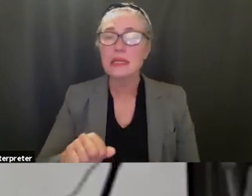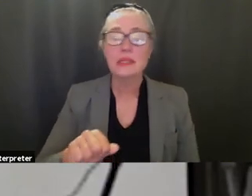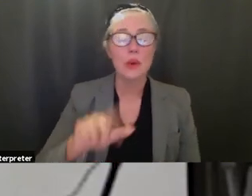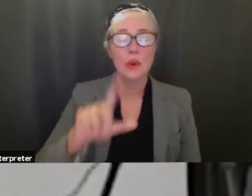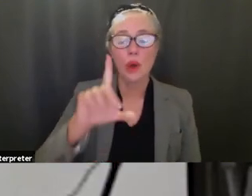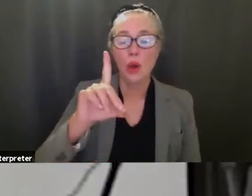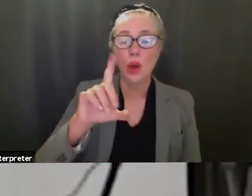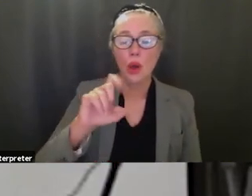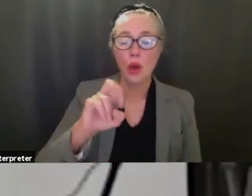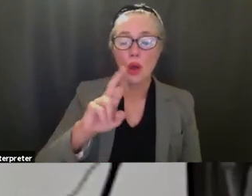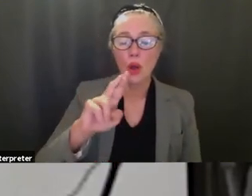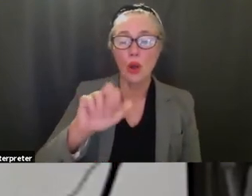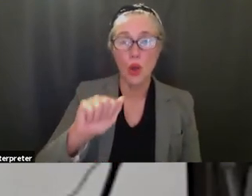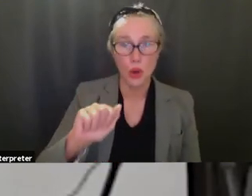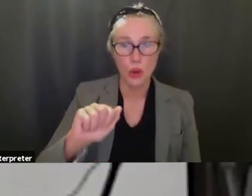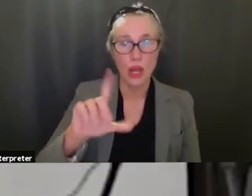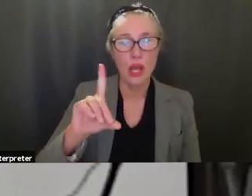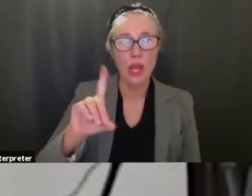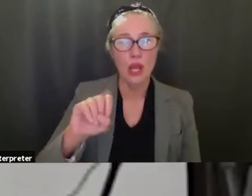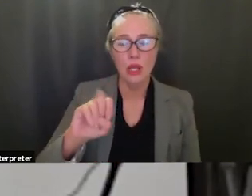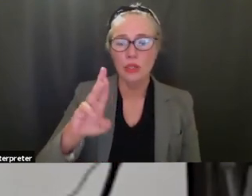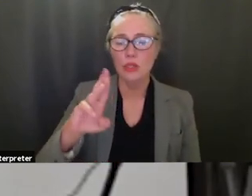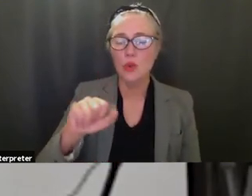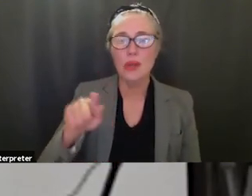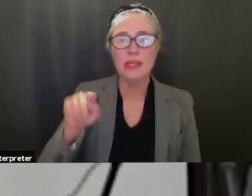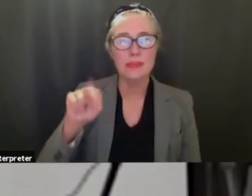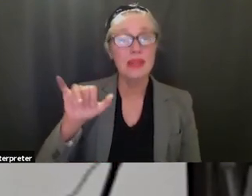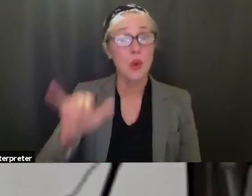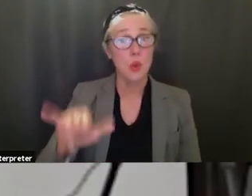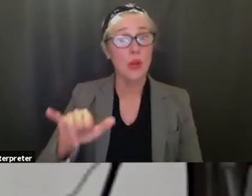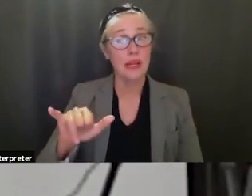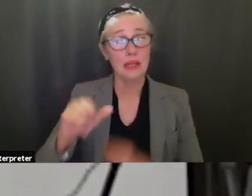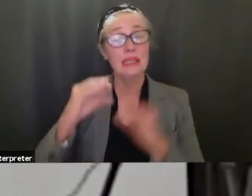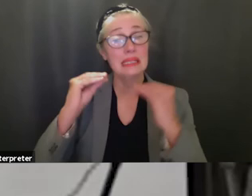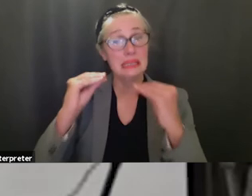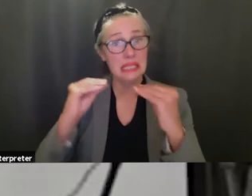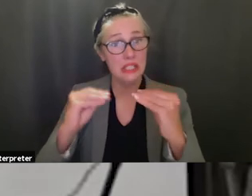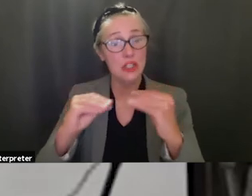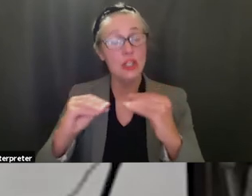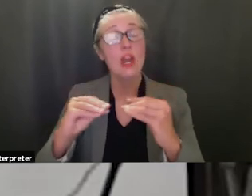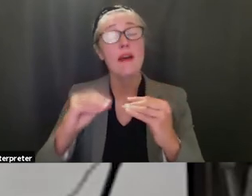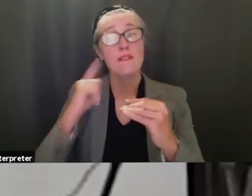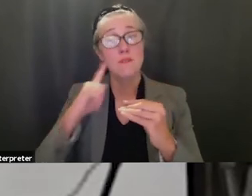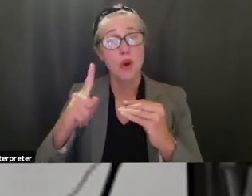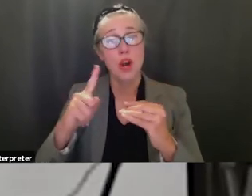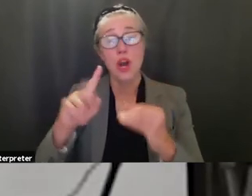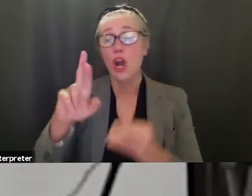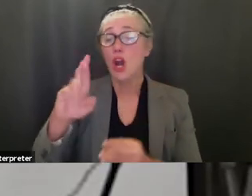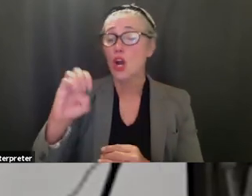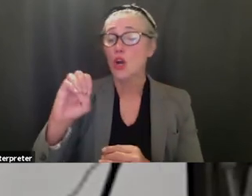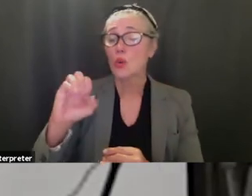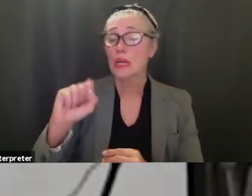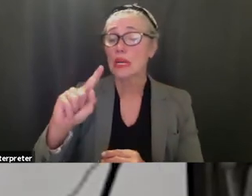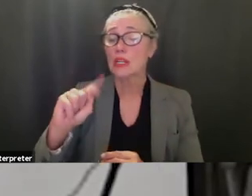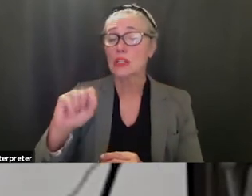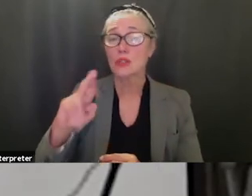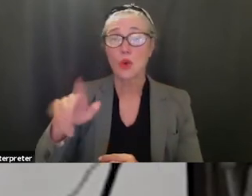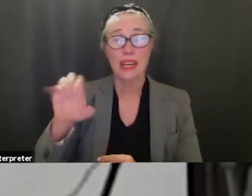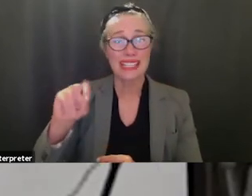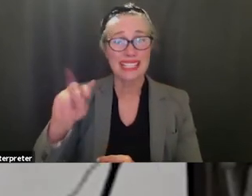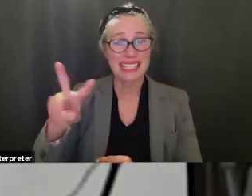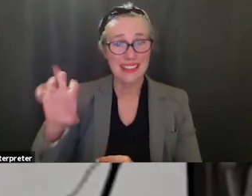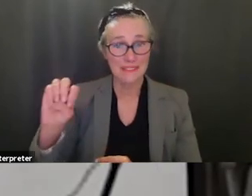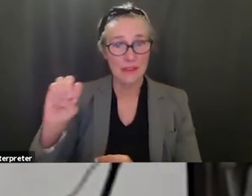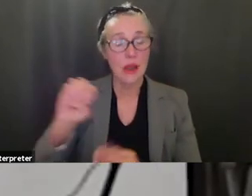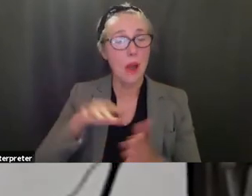the restorative approaches trainings one and two um ali cortez and ismael will be